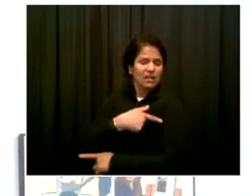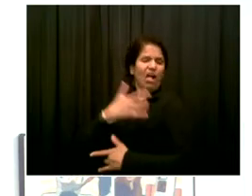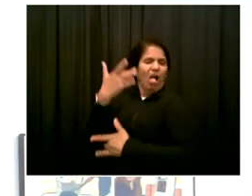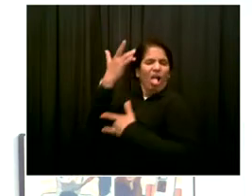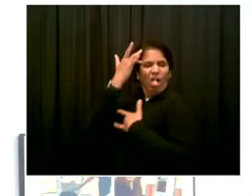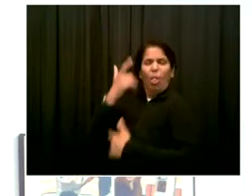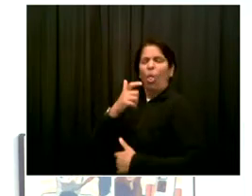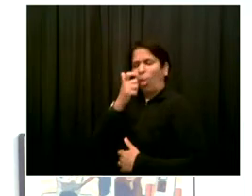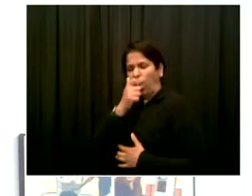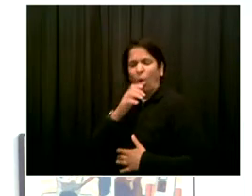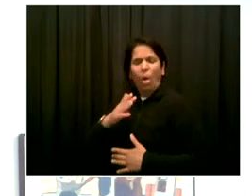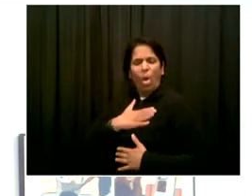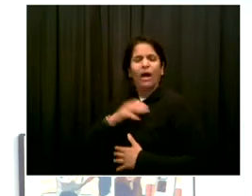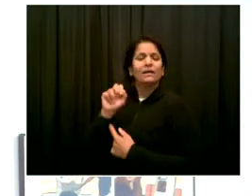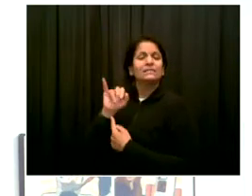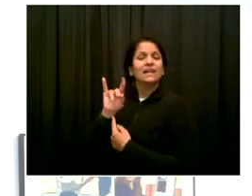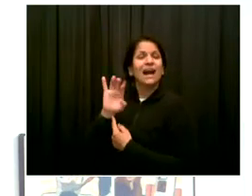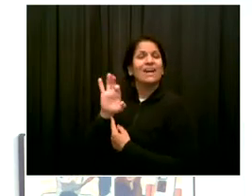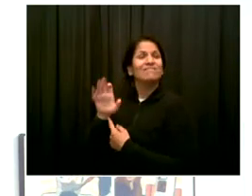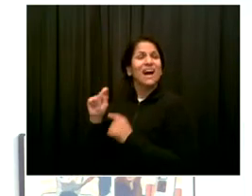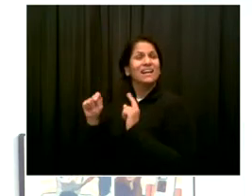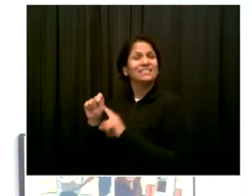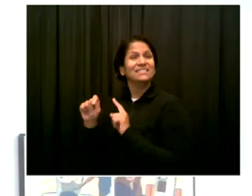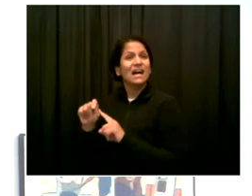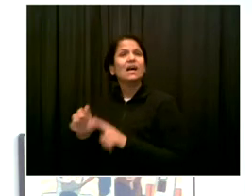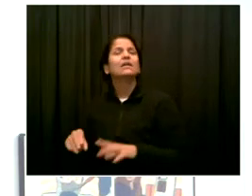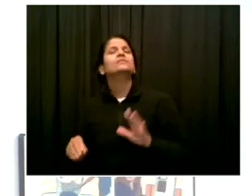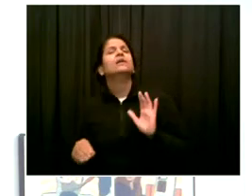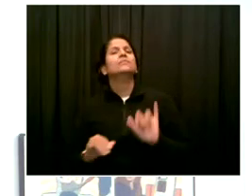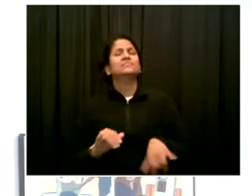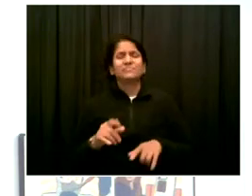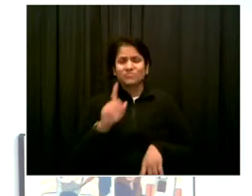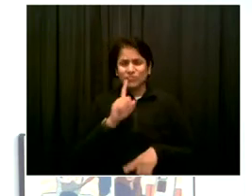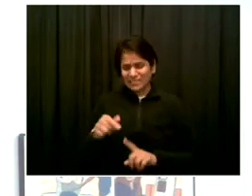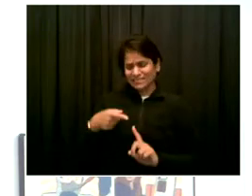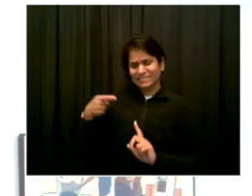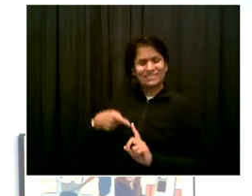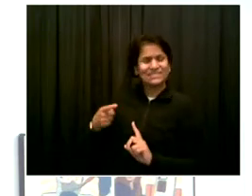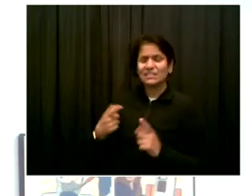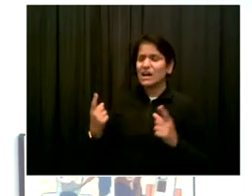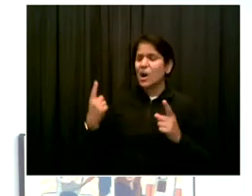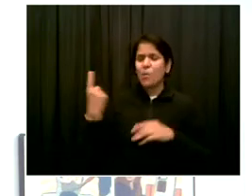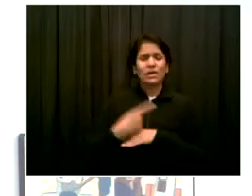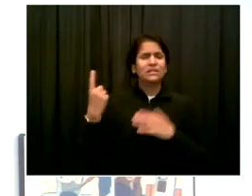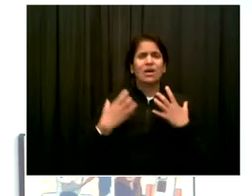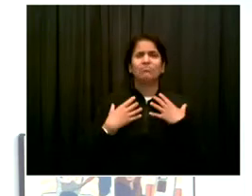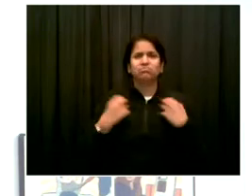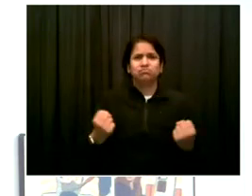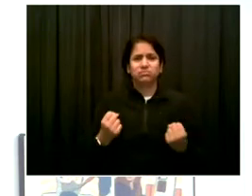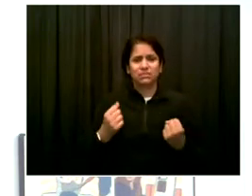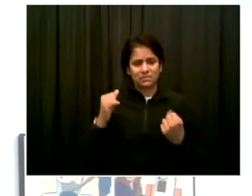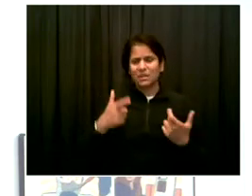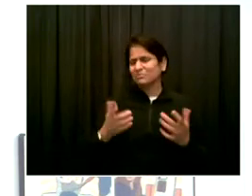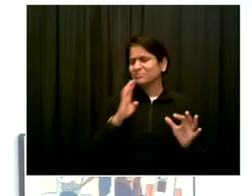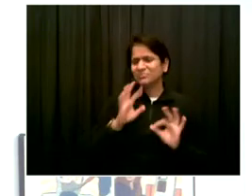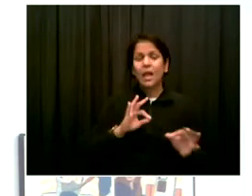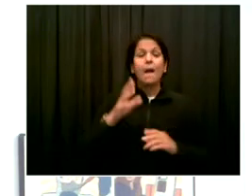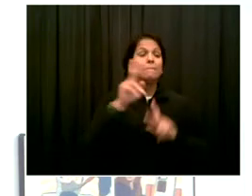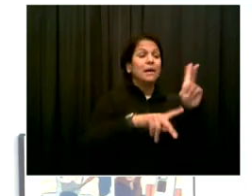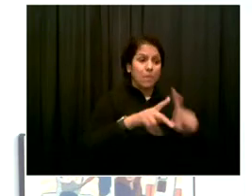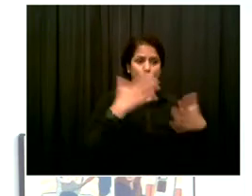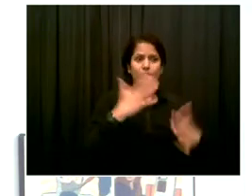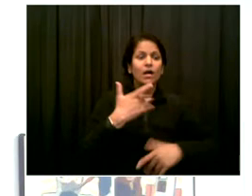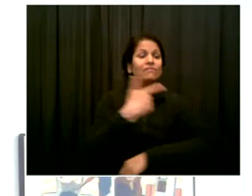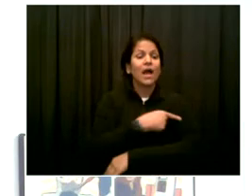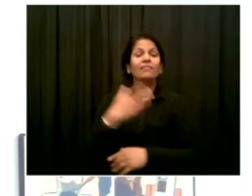are currently under the emergency use authorization will, um, subsequently get that full FDA approval. Pfizer